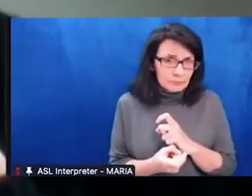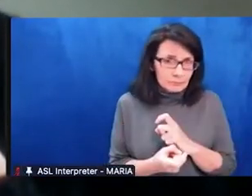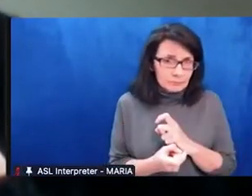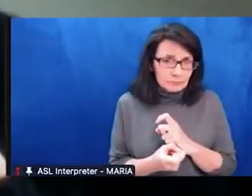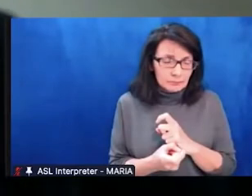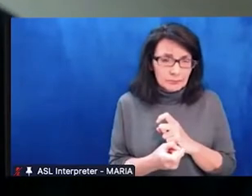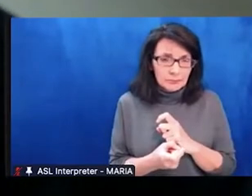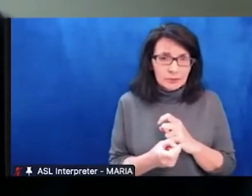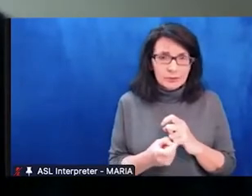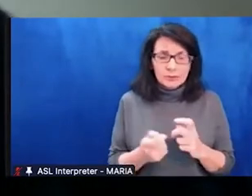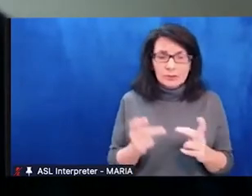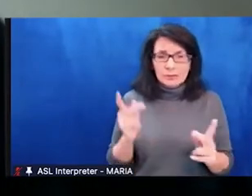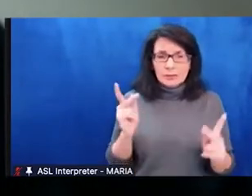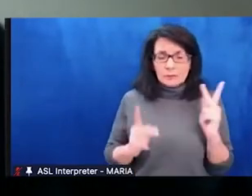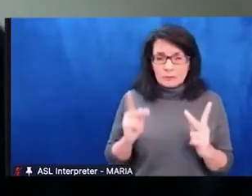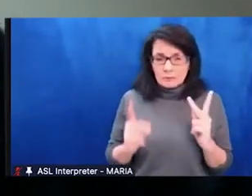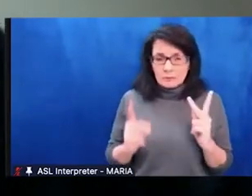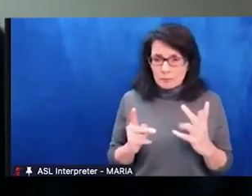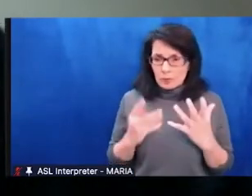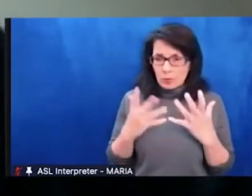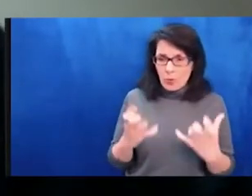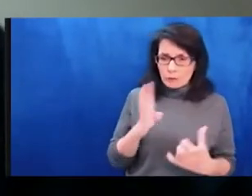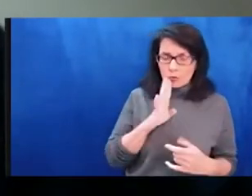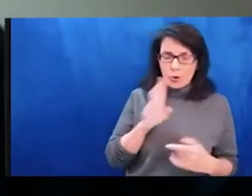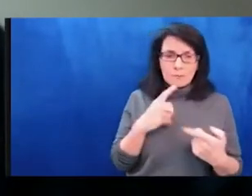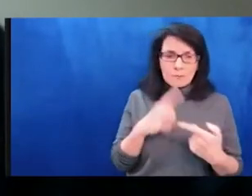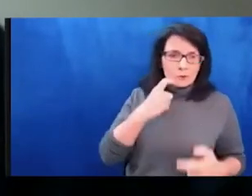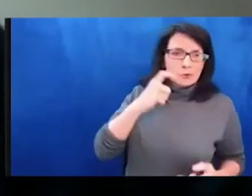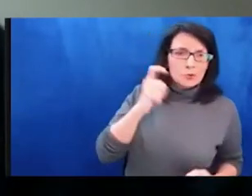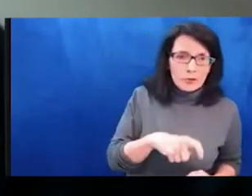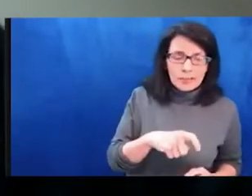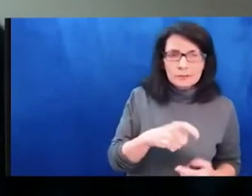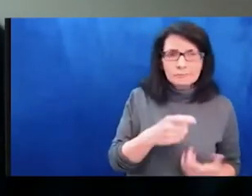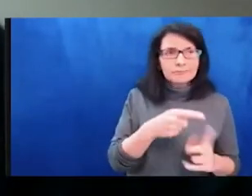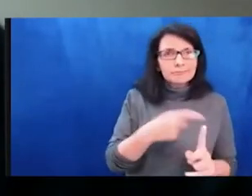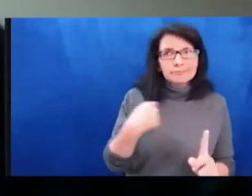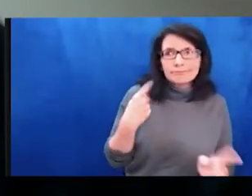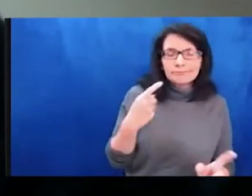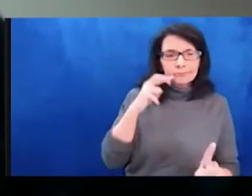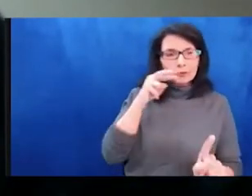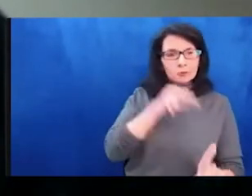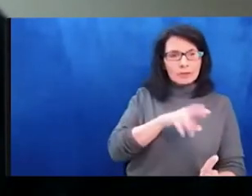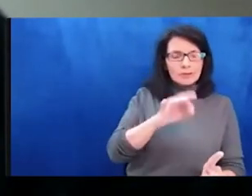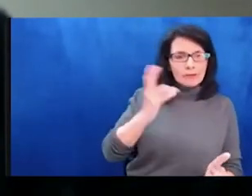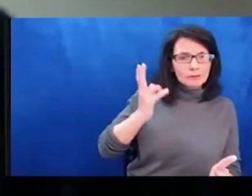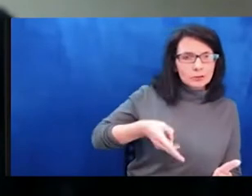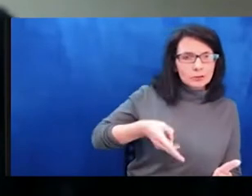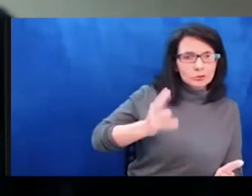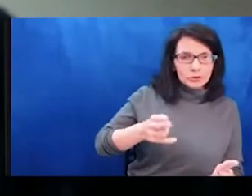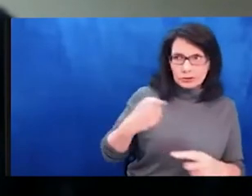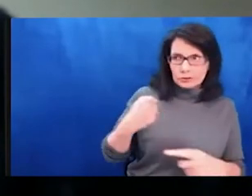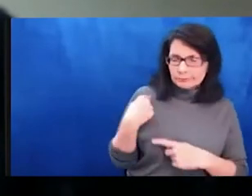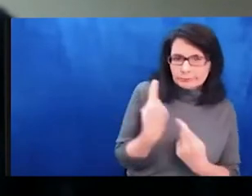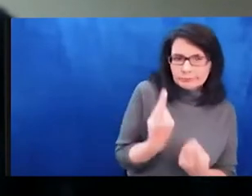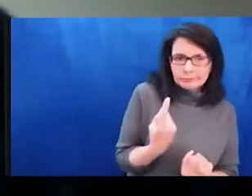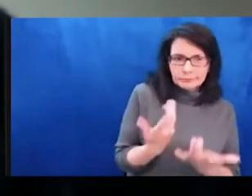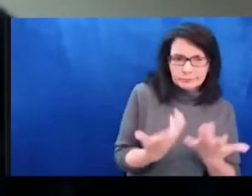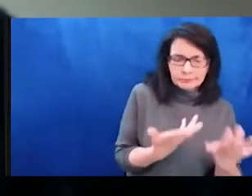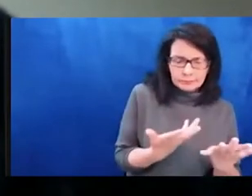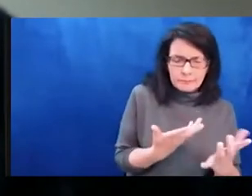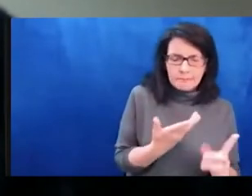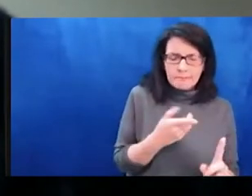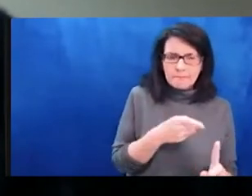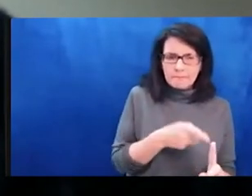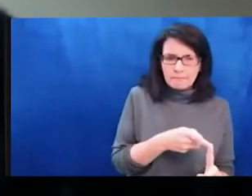would like to just keep sharing that I a reality has changed and